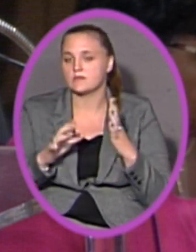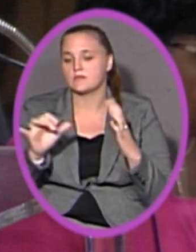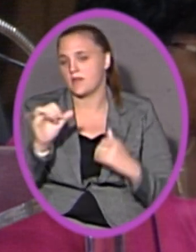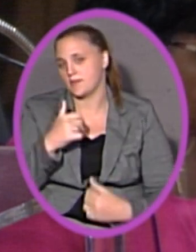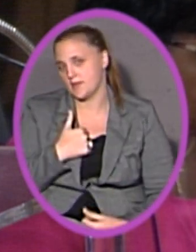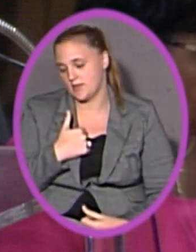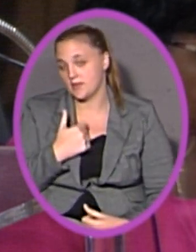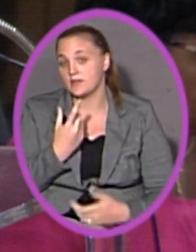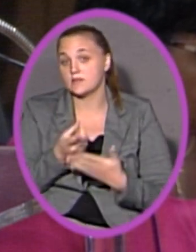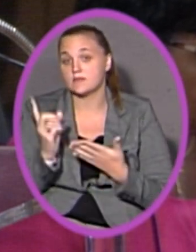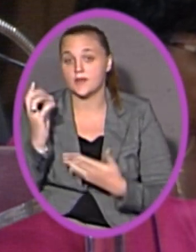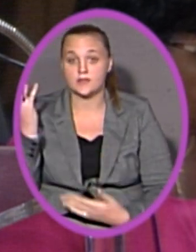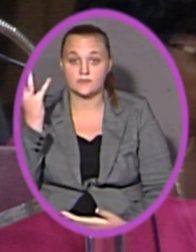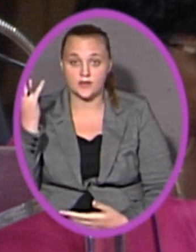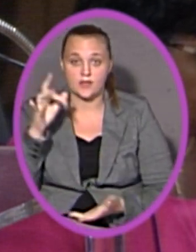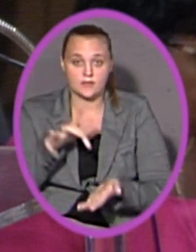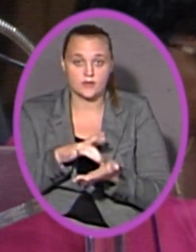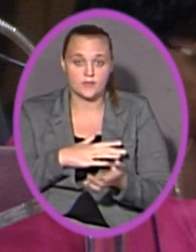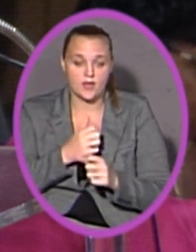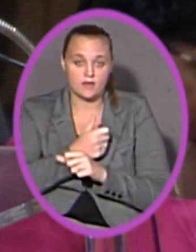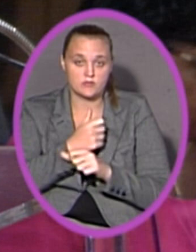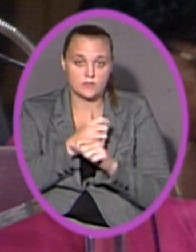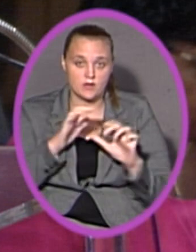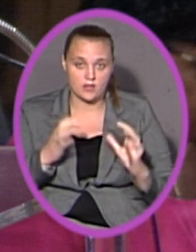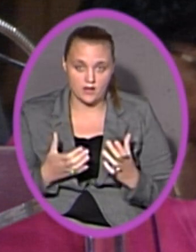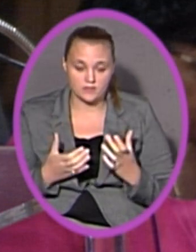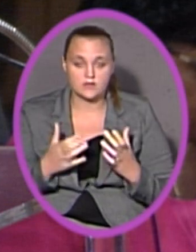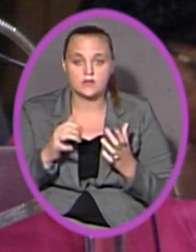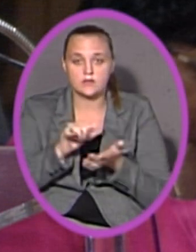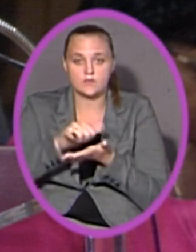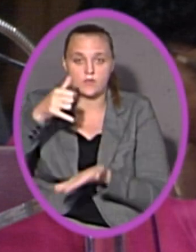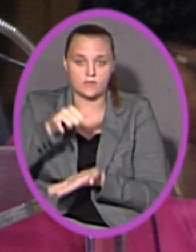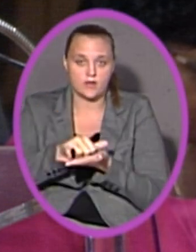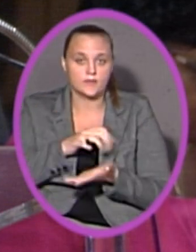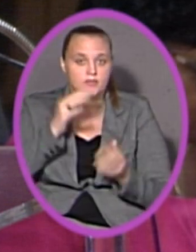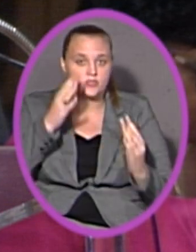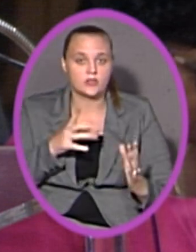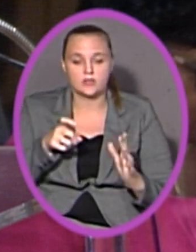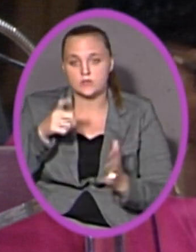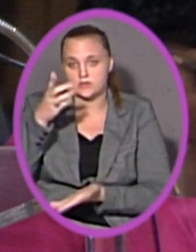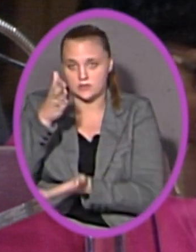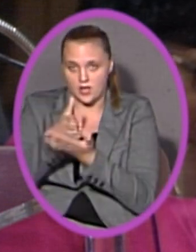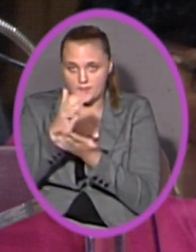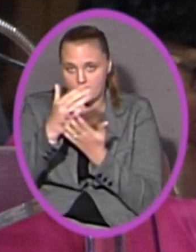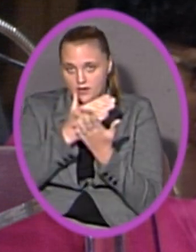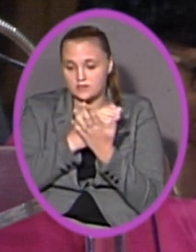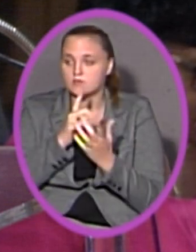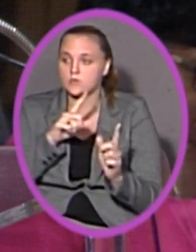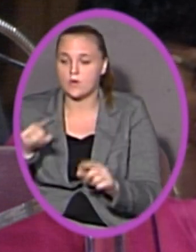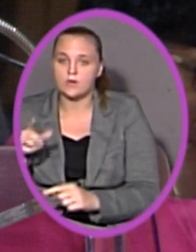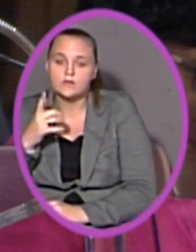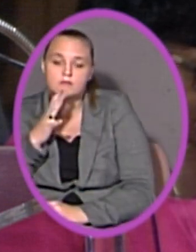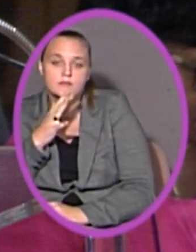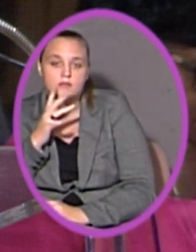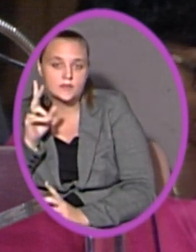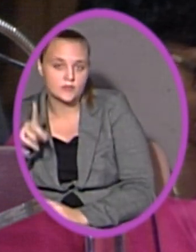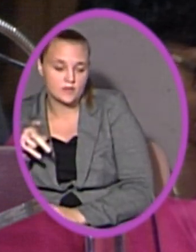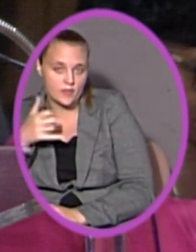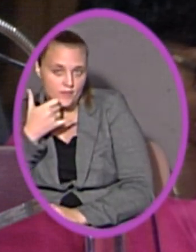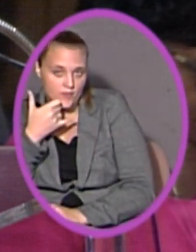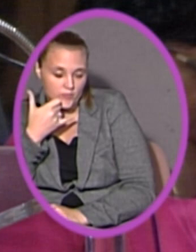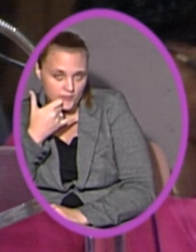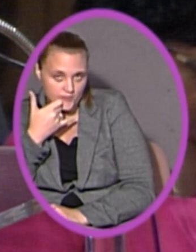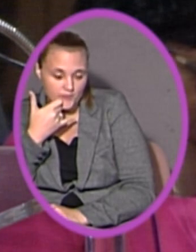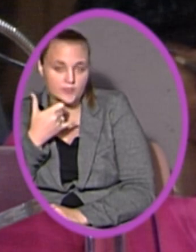This past Friday in the middle of my algebra class the phone rang and my teacher had to stop her lesson to attend to the person on the other side of the call.